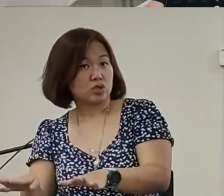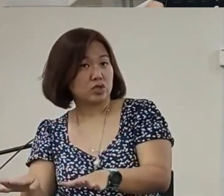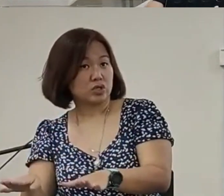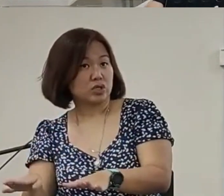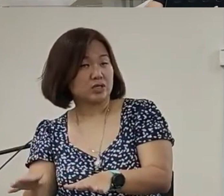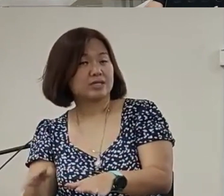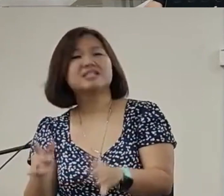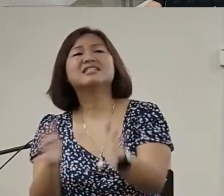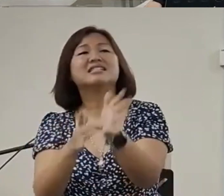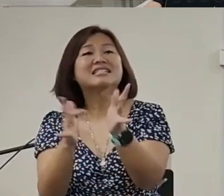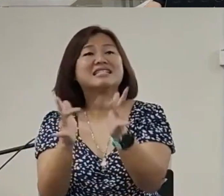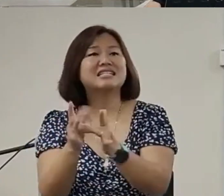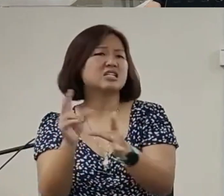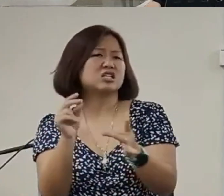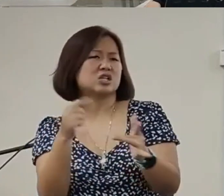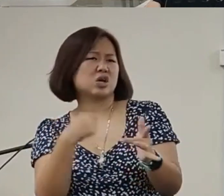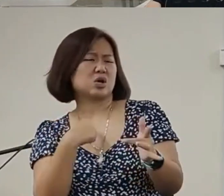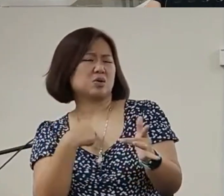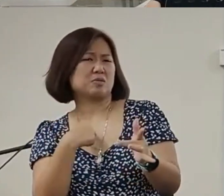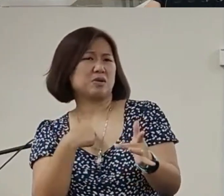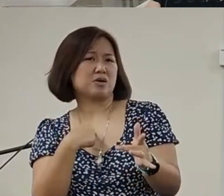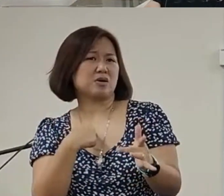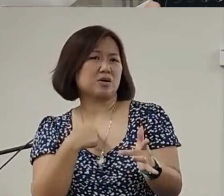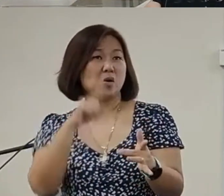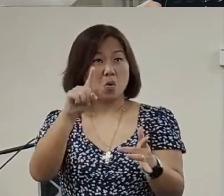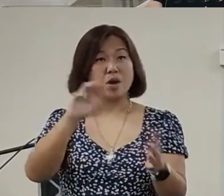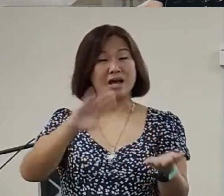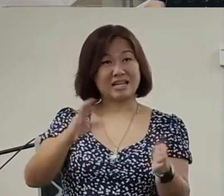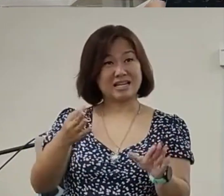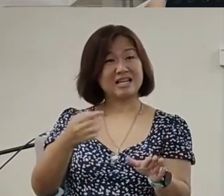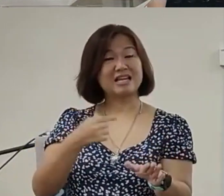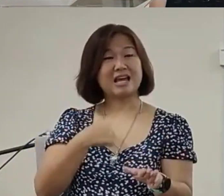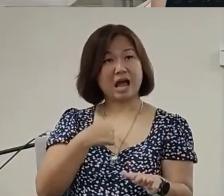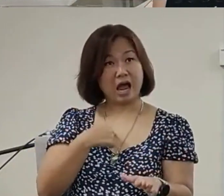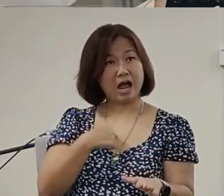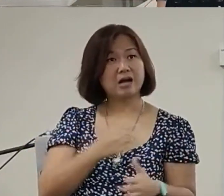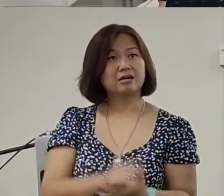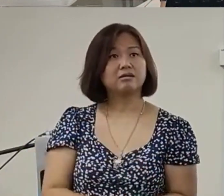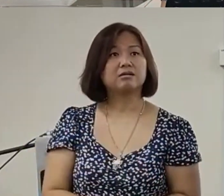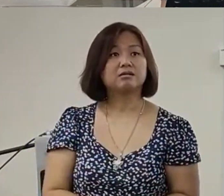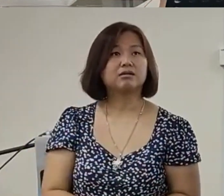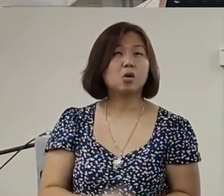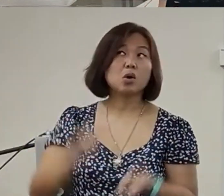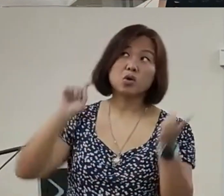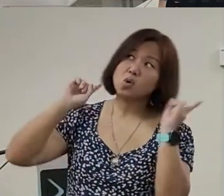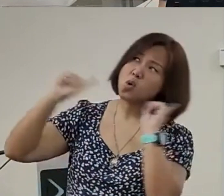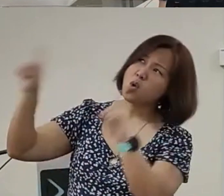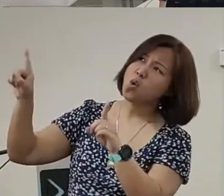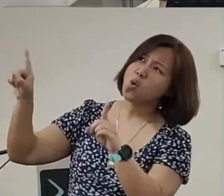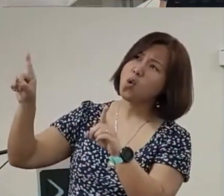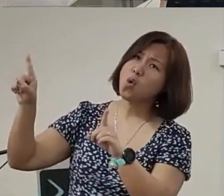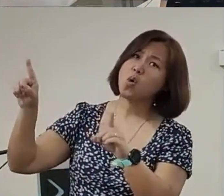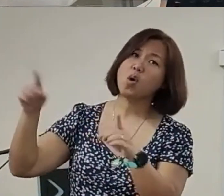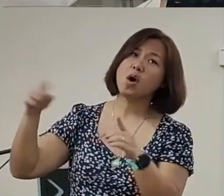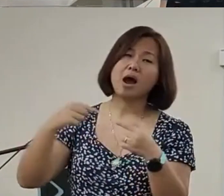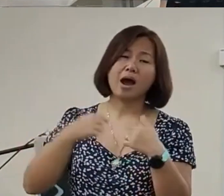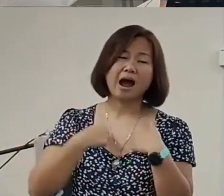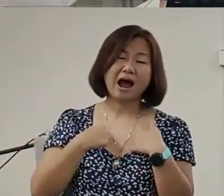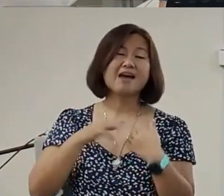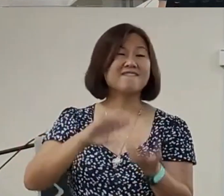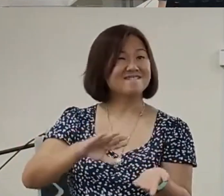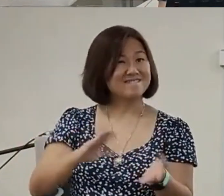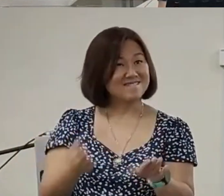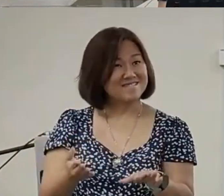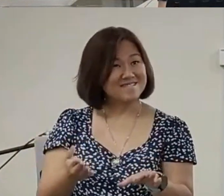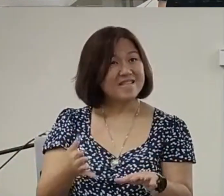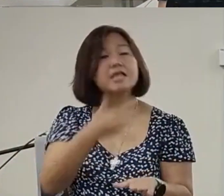esusnot mebecause the daywill comei going to sayangelapa isgoapa has to takehis last breath